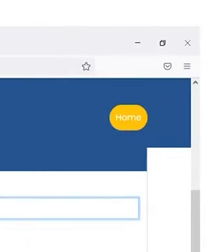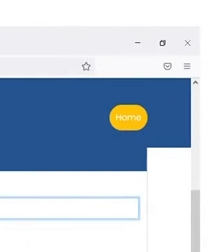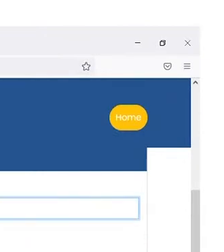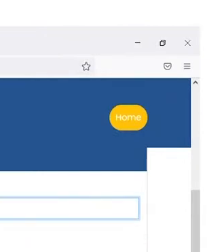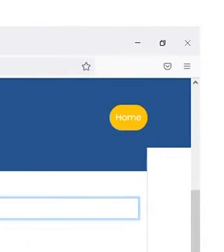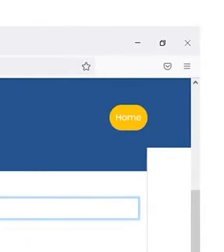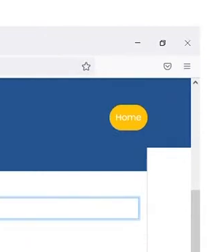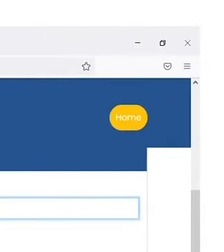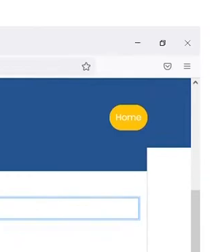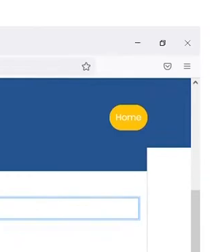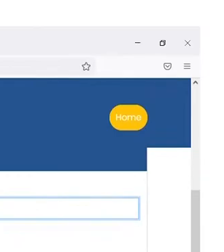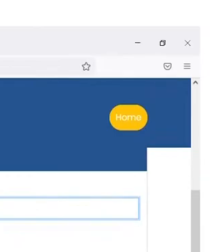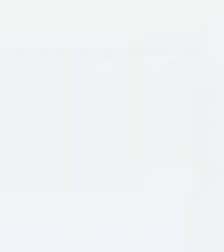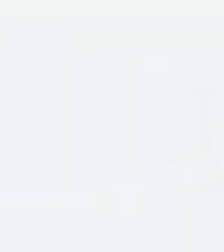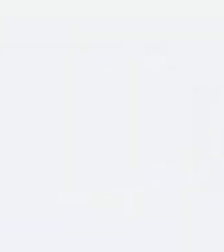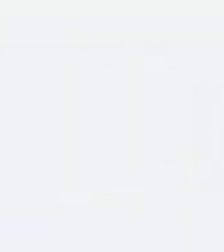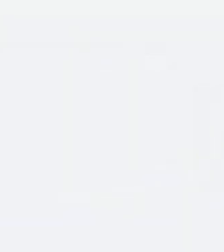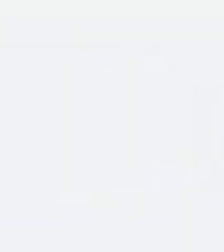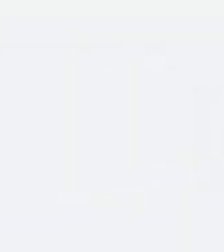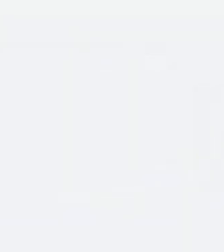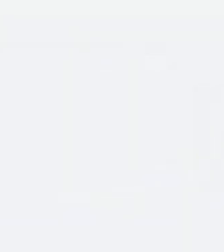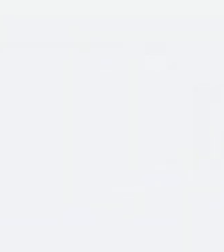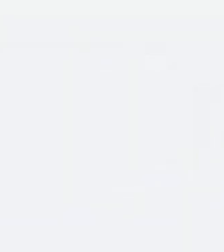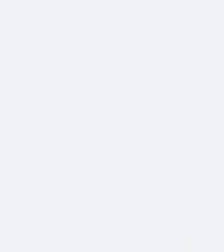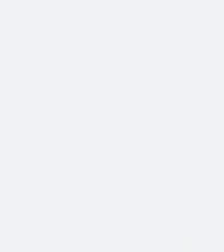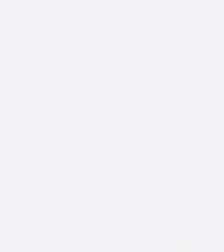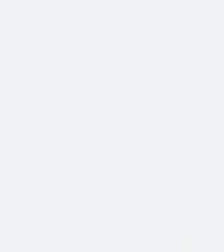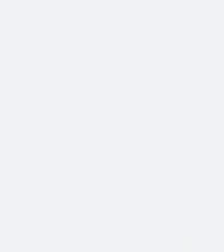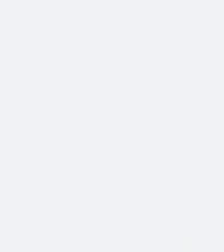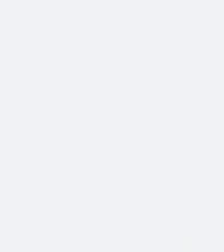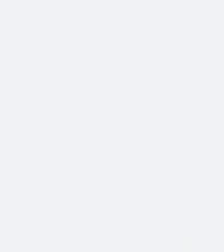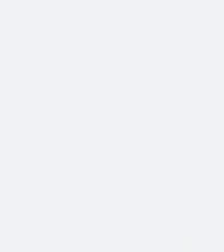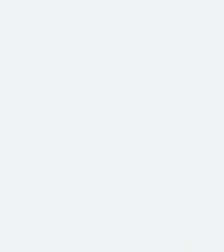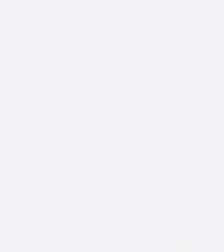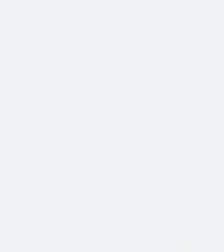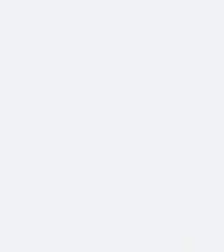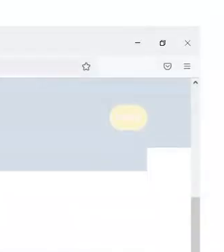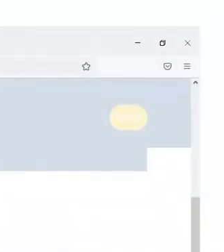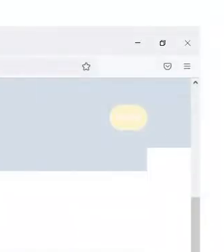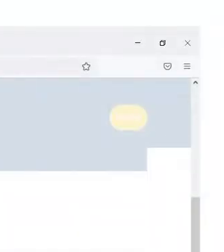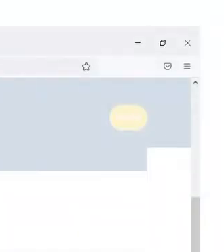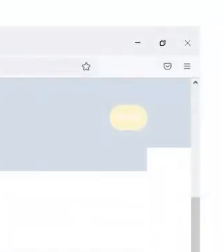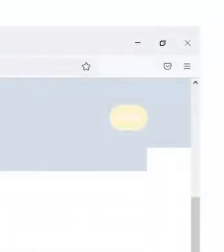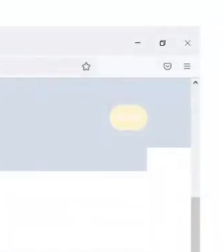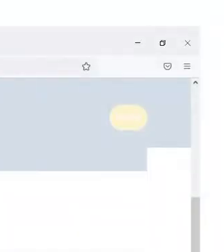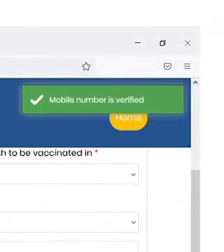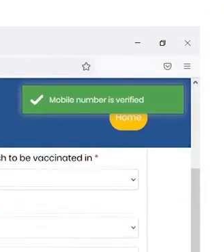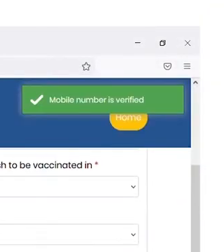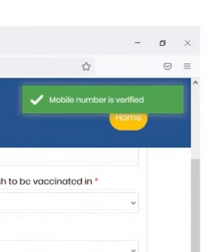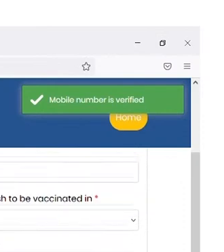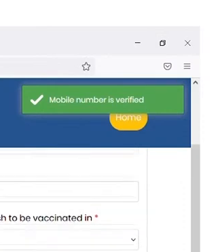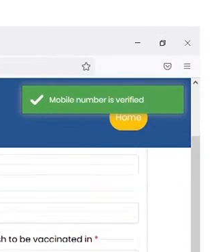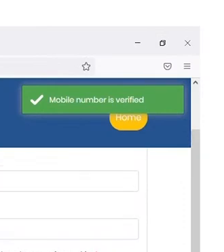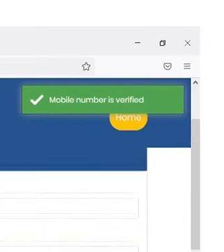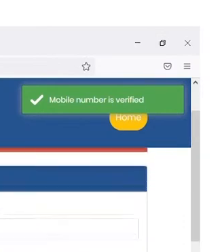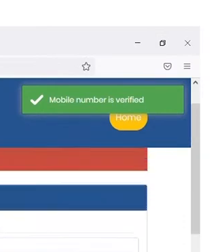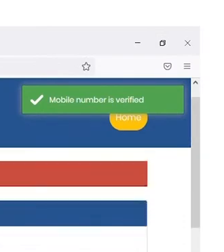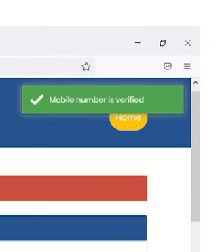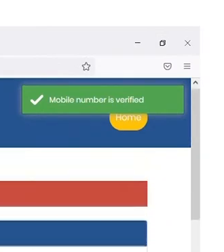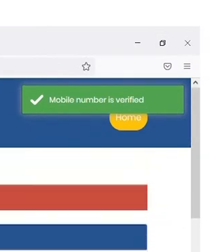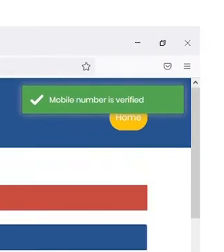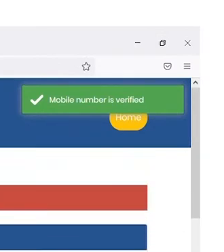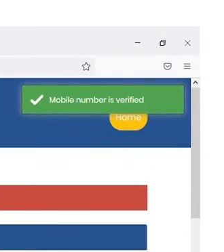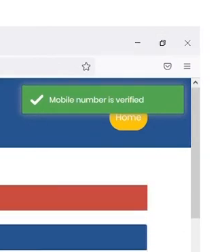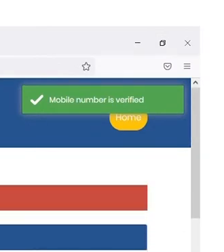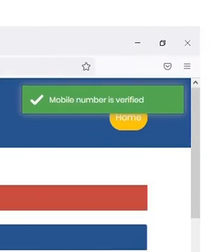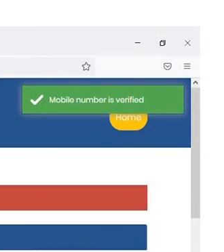Enter your mobile phone number. You will receive a text message with a one-time password. Enter it on the site to confirm